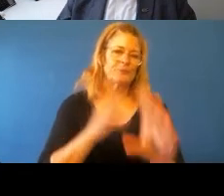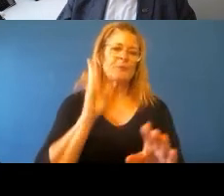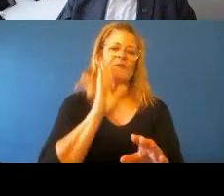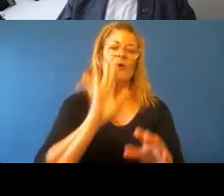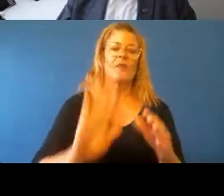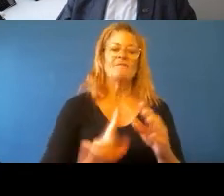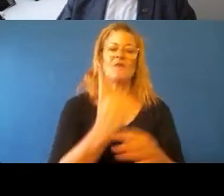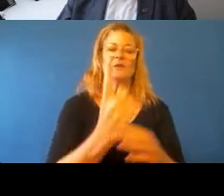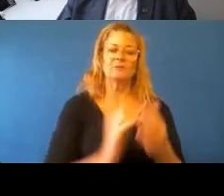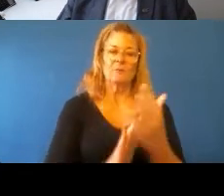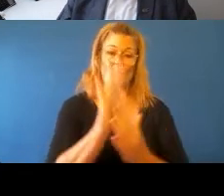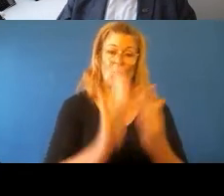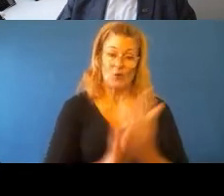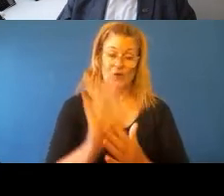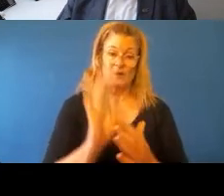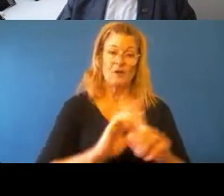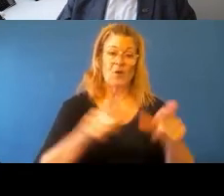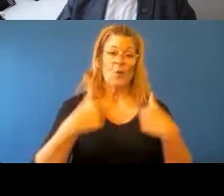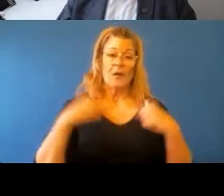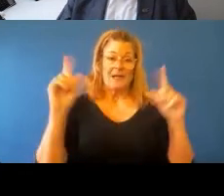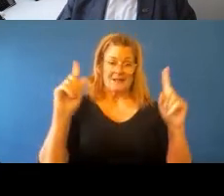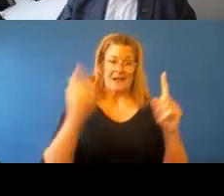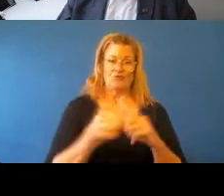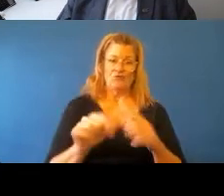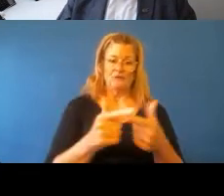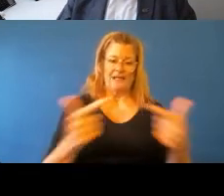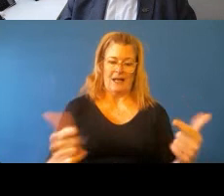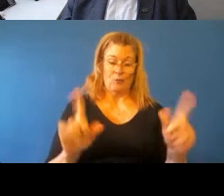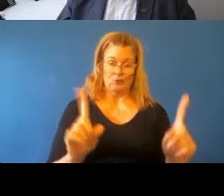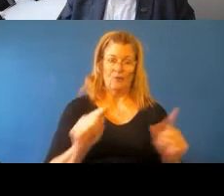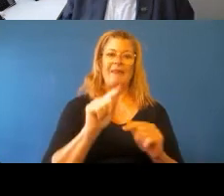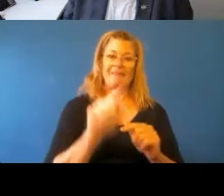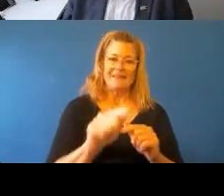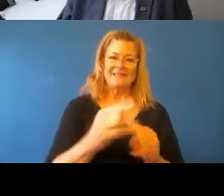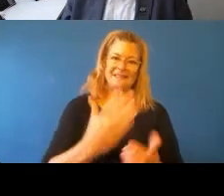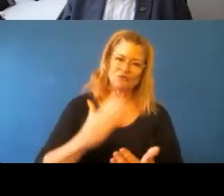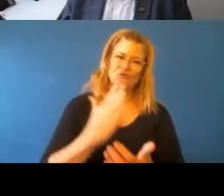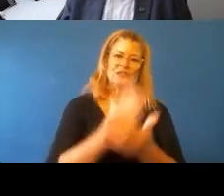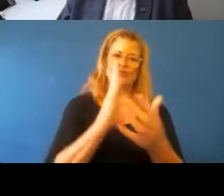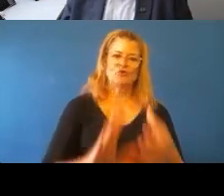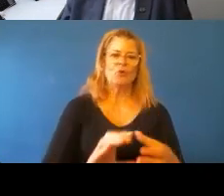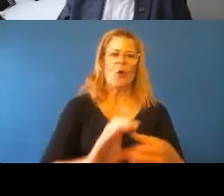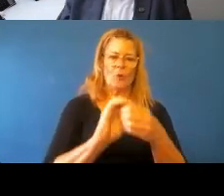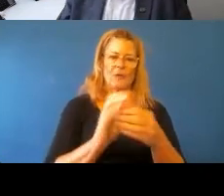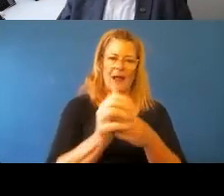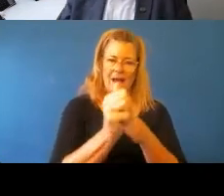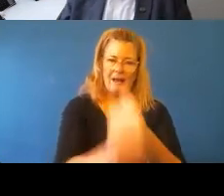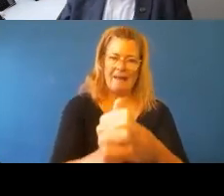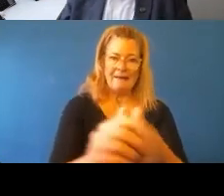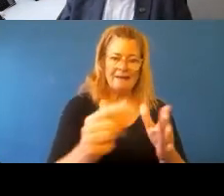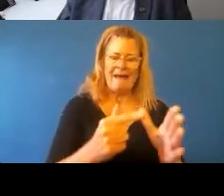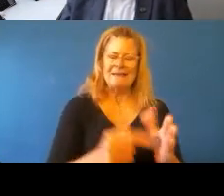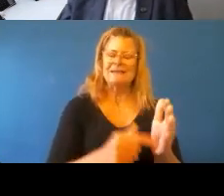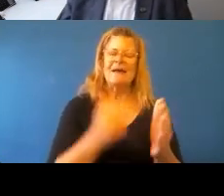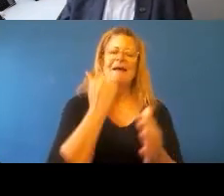now use the language that this is traditional owner-led at every stage, planning through the implementation.